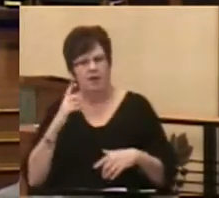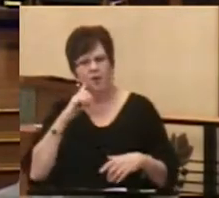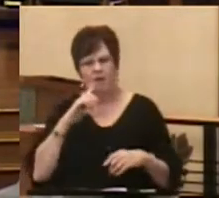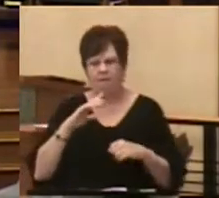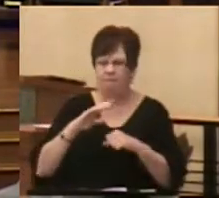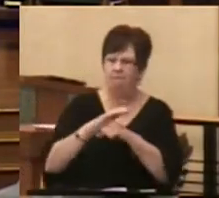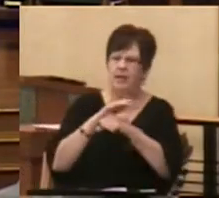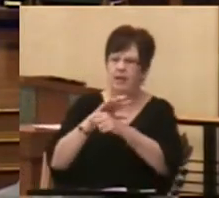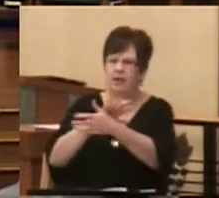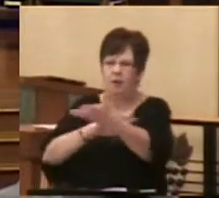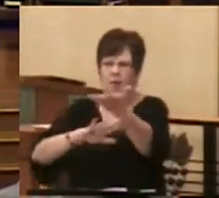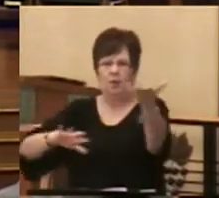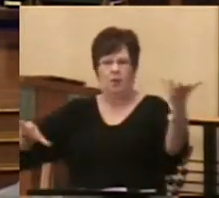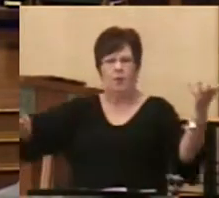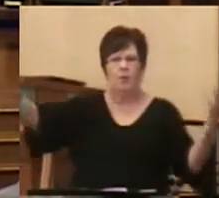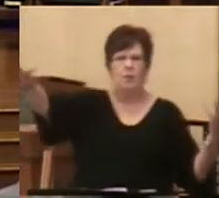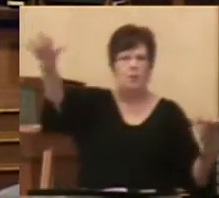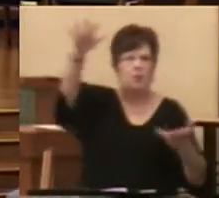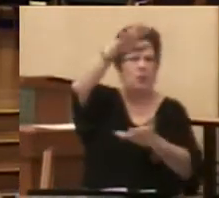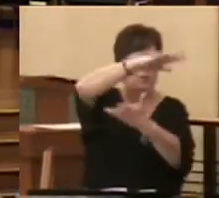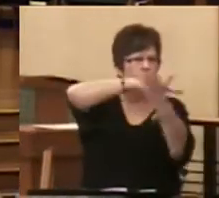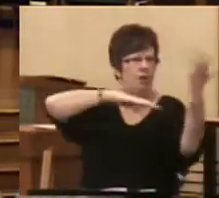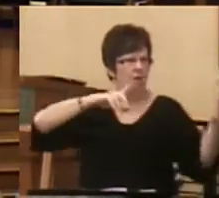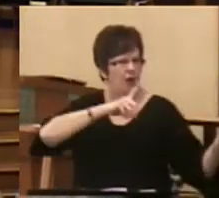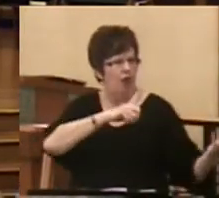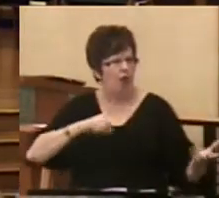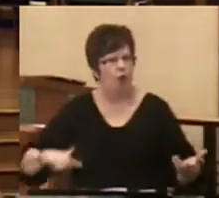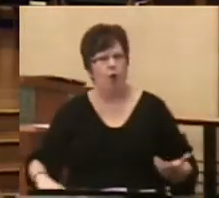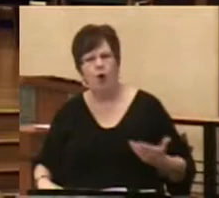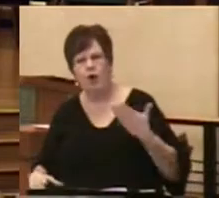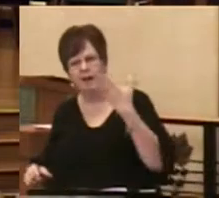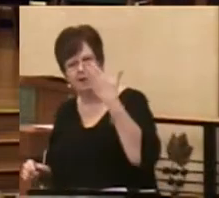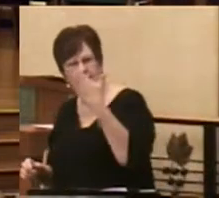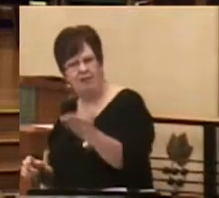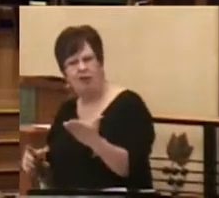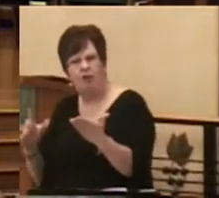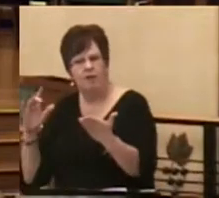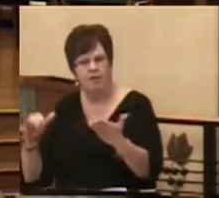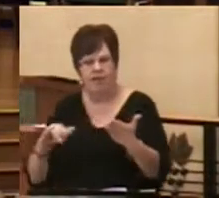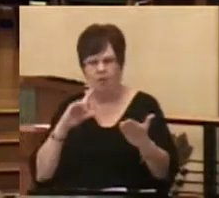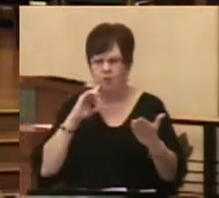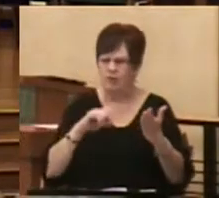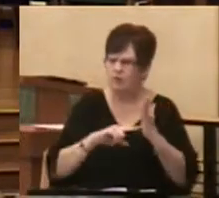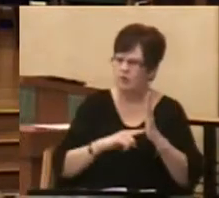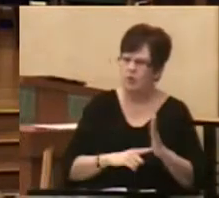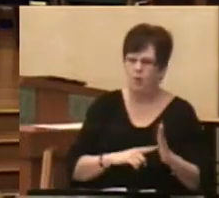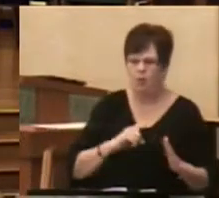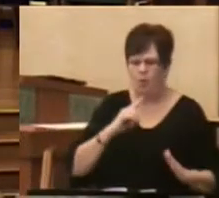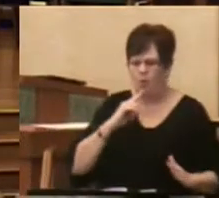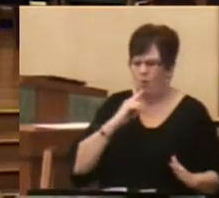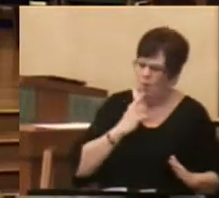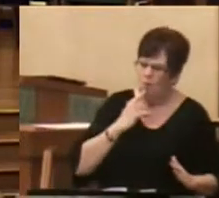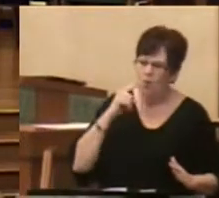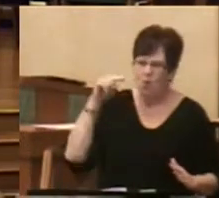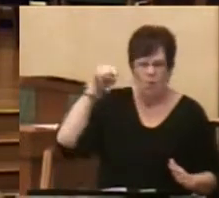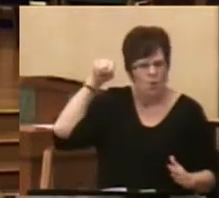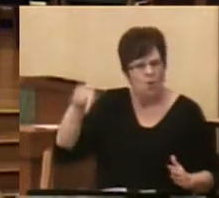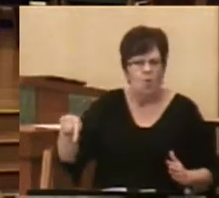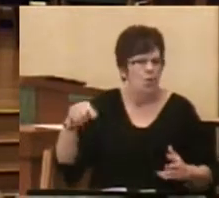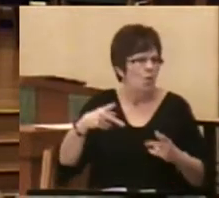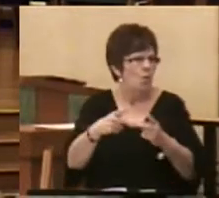indicative of the Lord's presence would underscore the gravity of this being the place